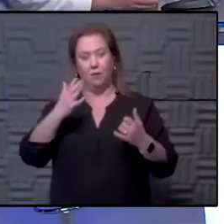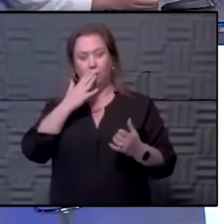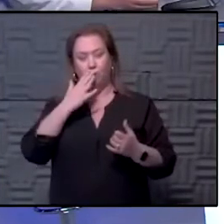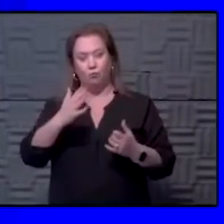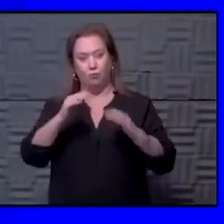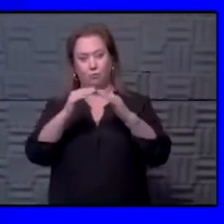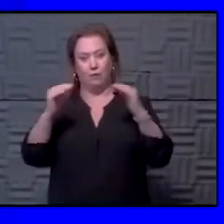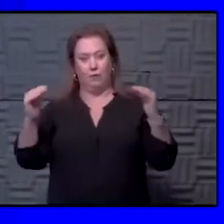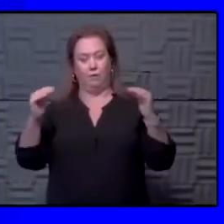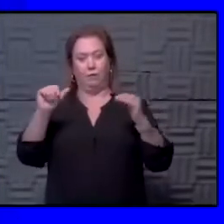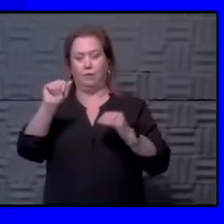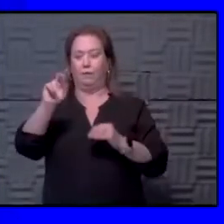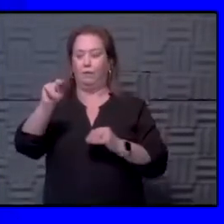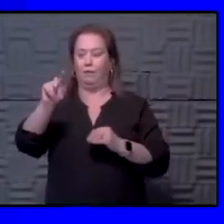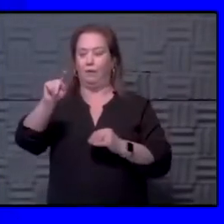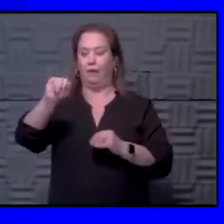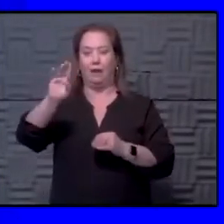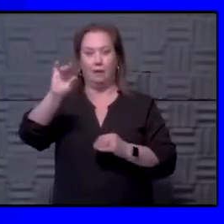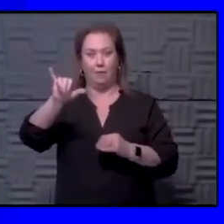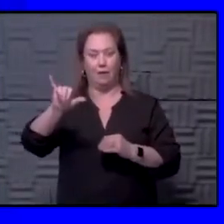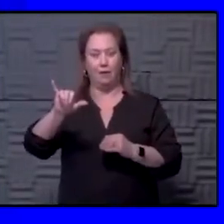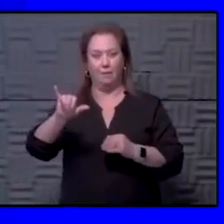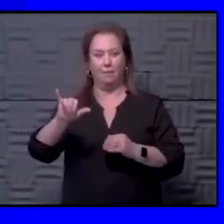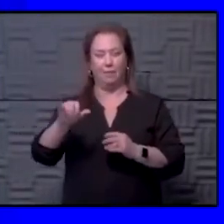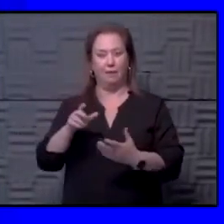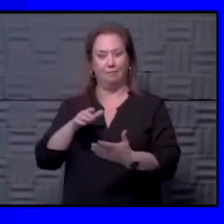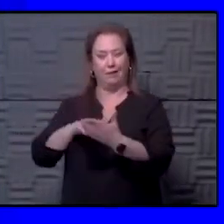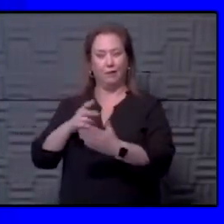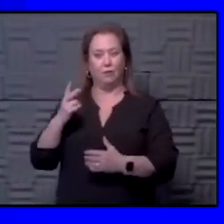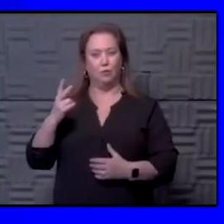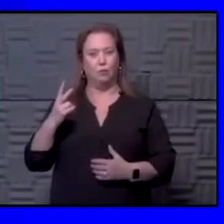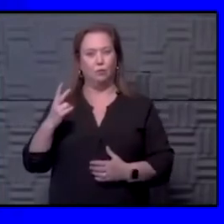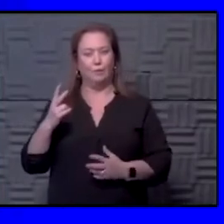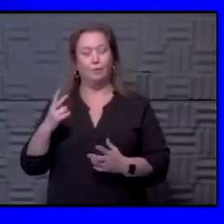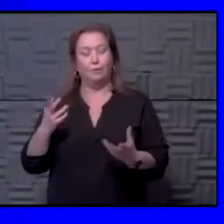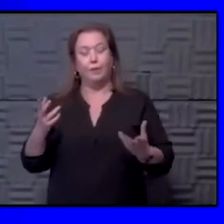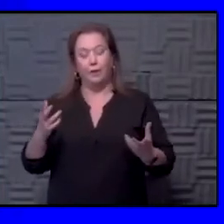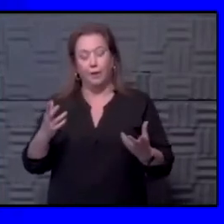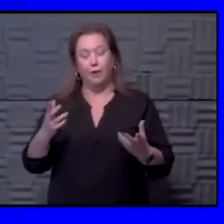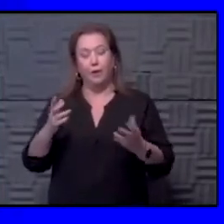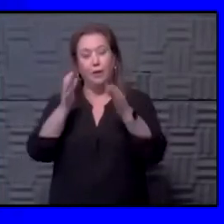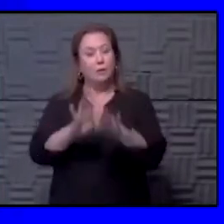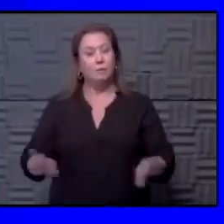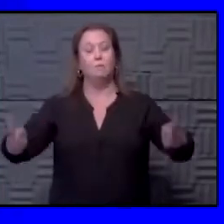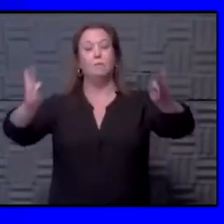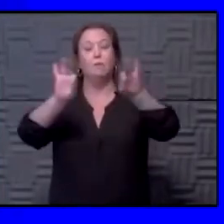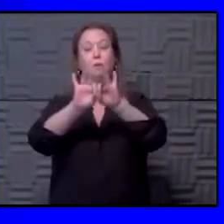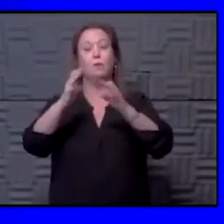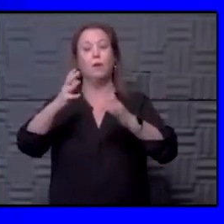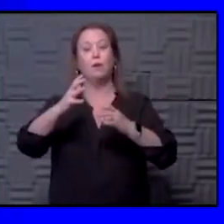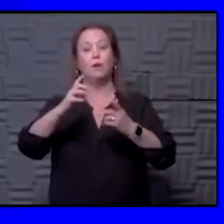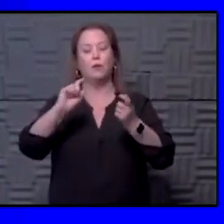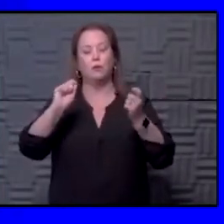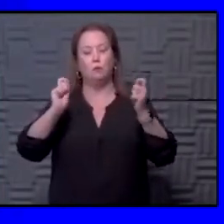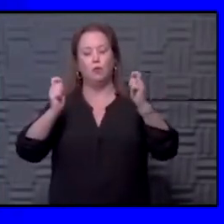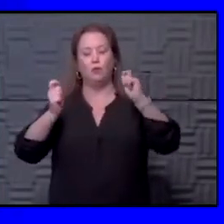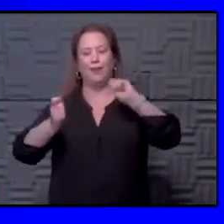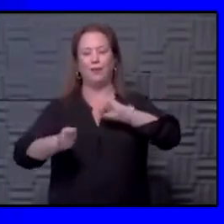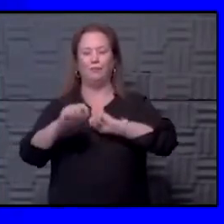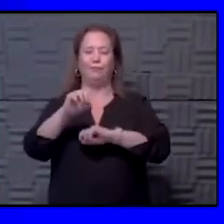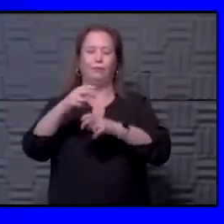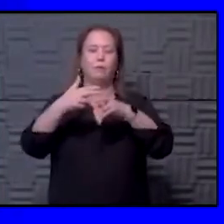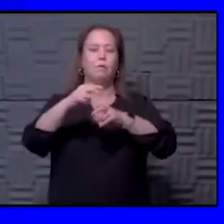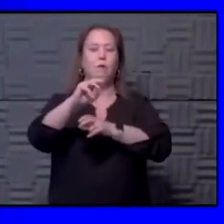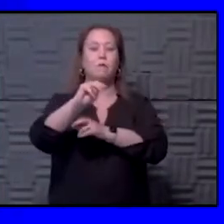levels of antibody against those two isolates. And what are the big deals with them? There's certain mutations. There's about a,